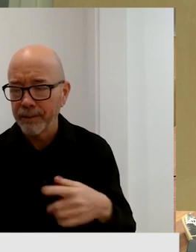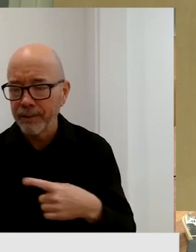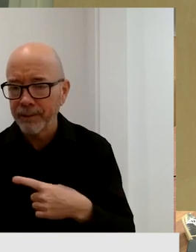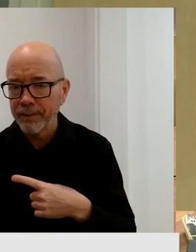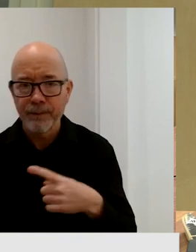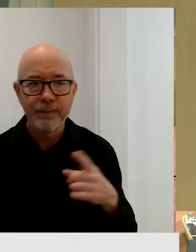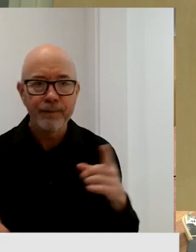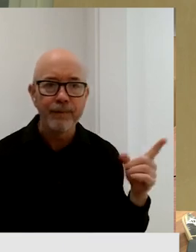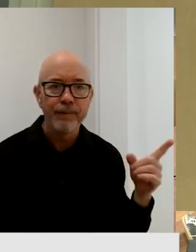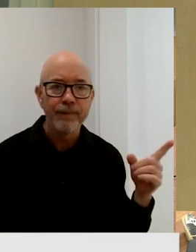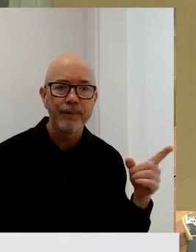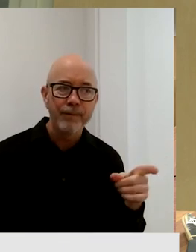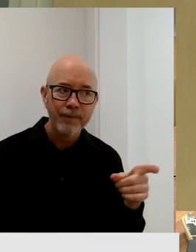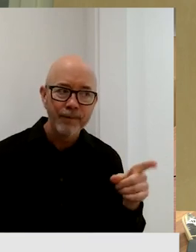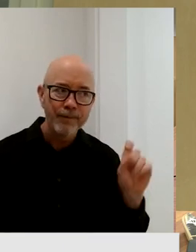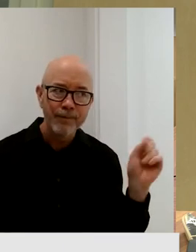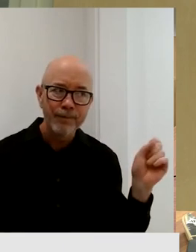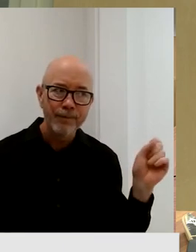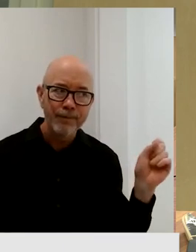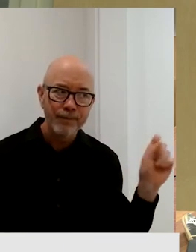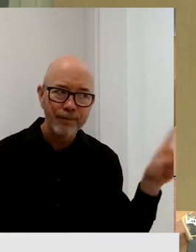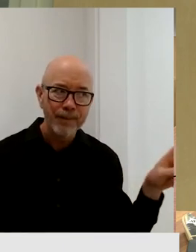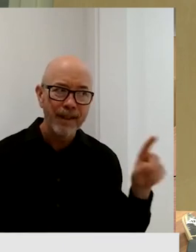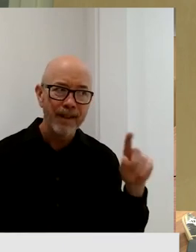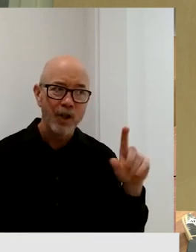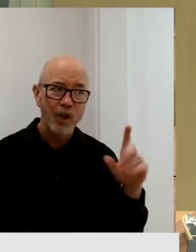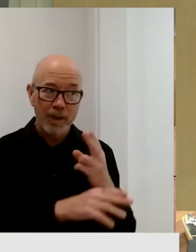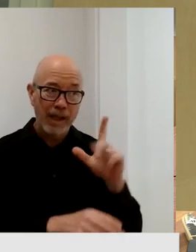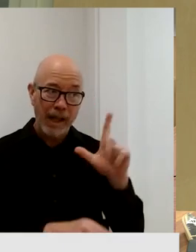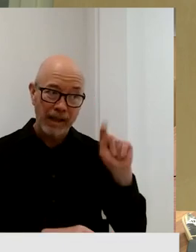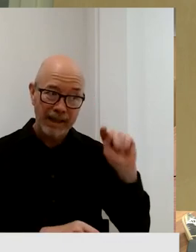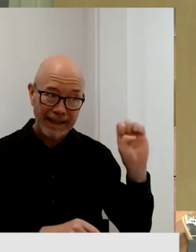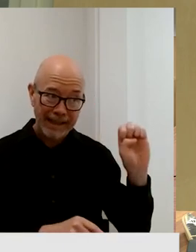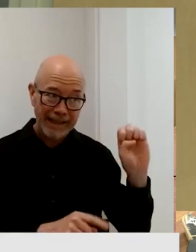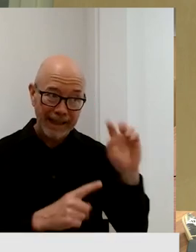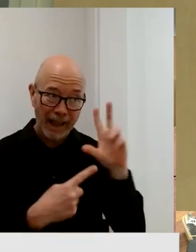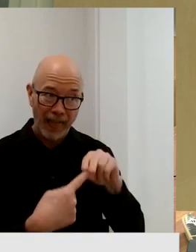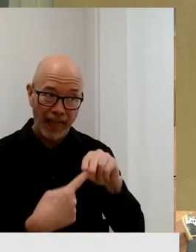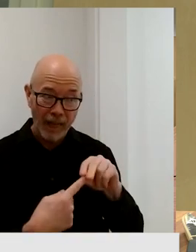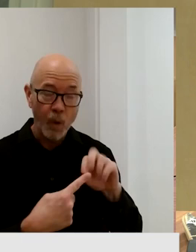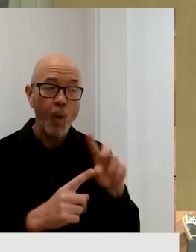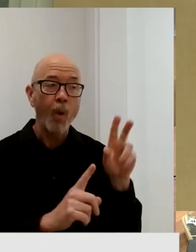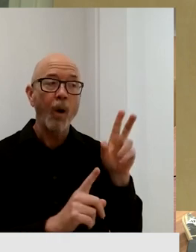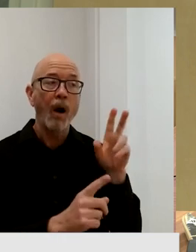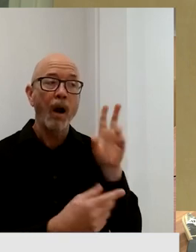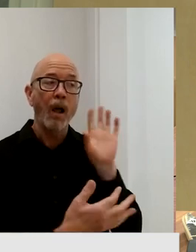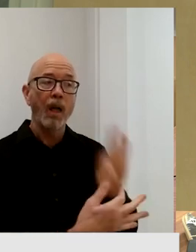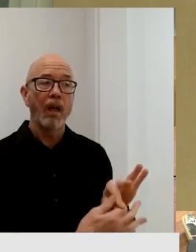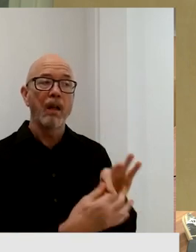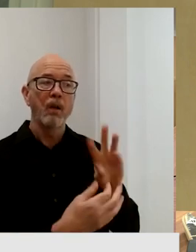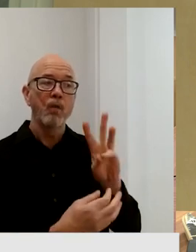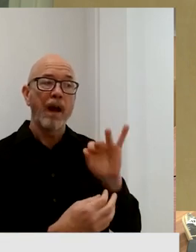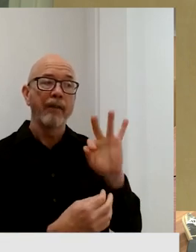But is it you don't know if it's using LTE or is it using the Wi-Fi in the building? I think that's using.